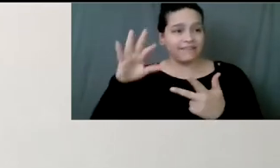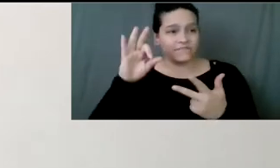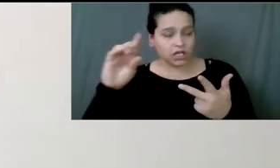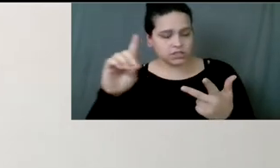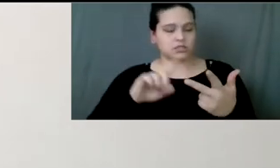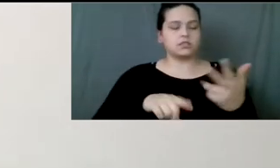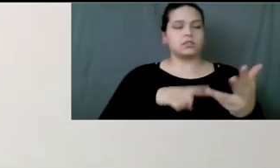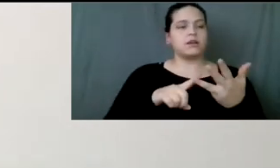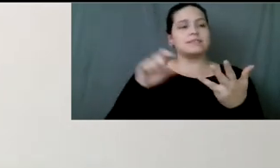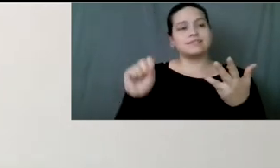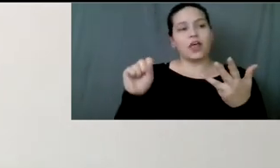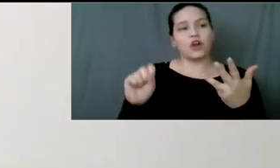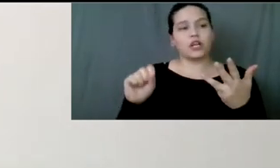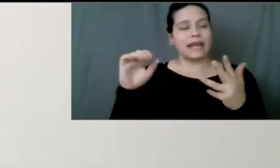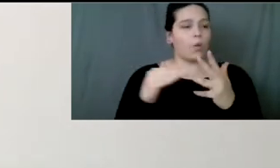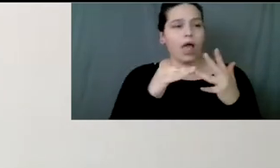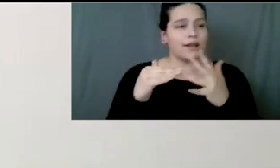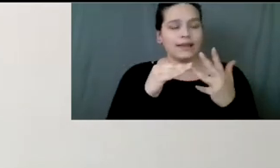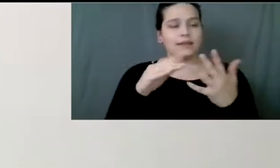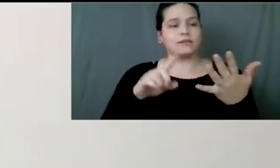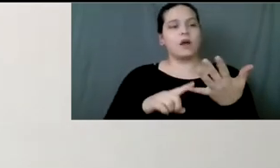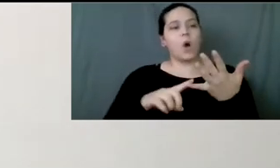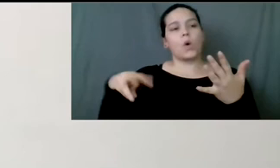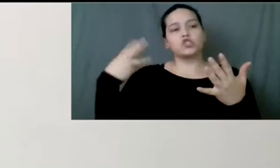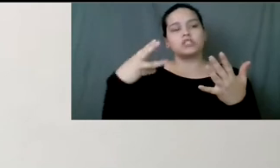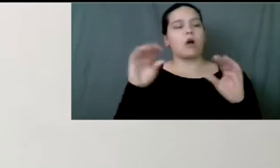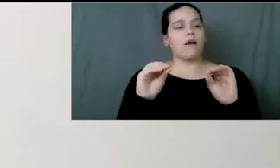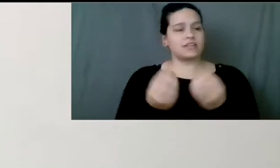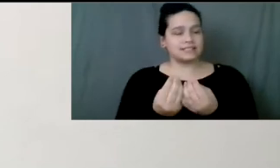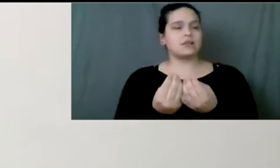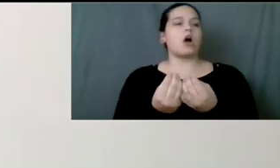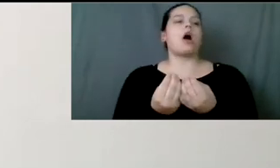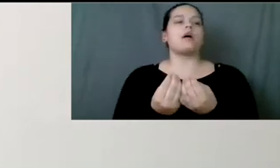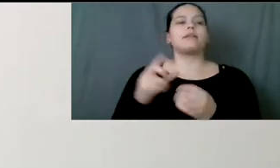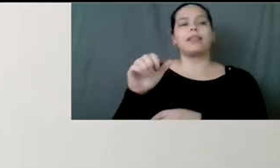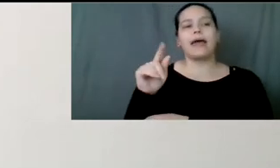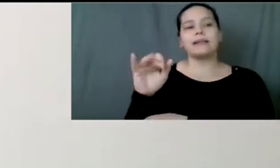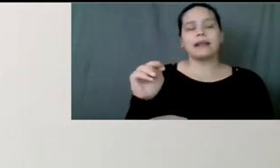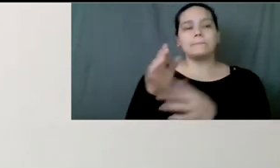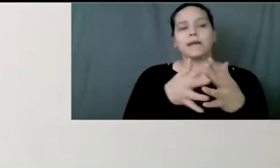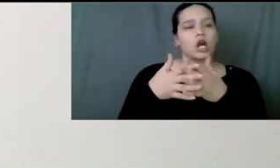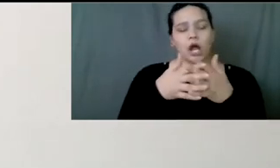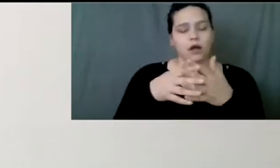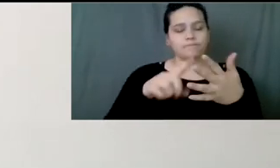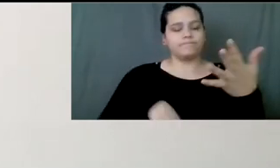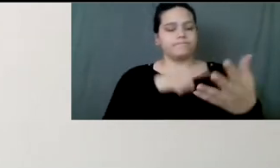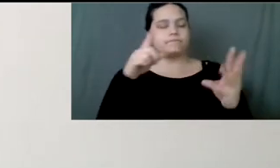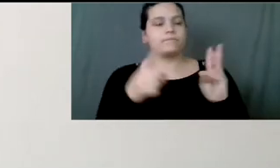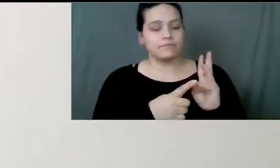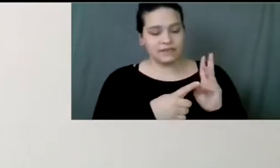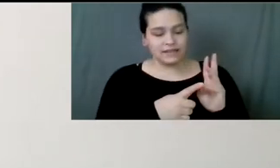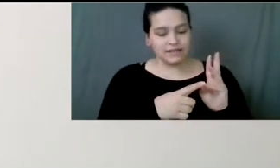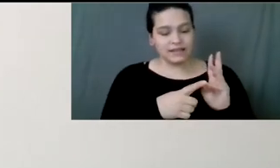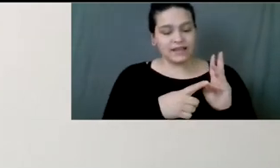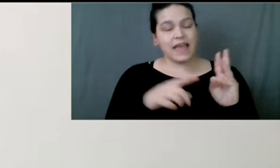Equality, the Washington Office on Latin America, the Civil Liberties and Public Policy Conference and Program at Amherst